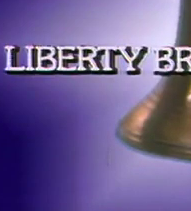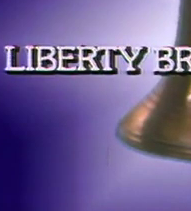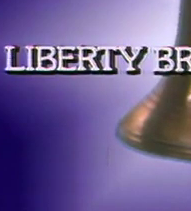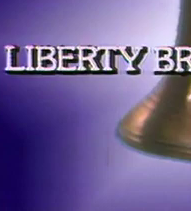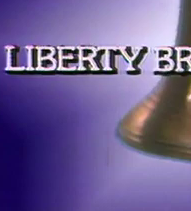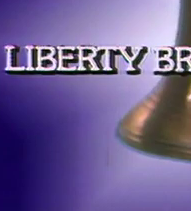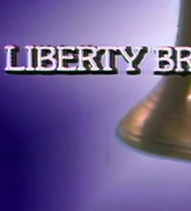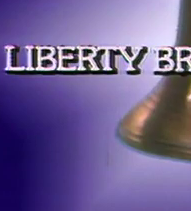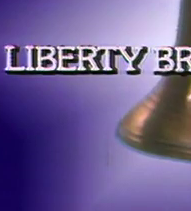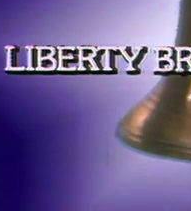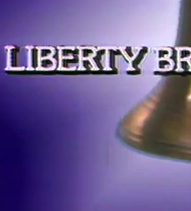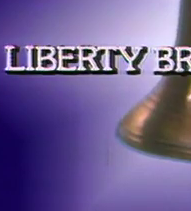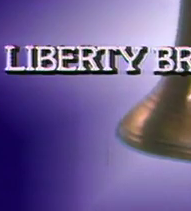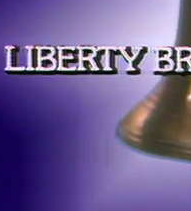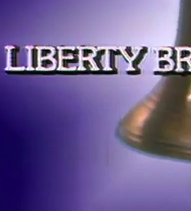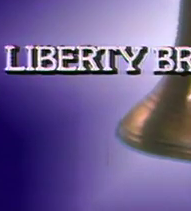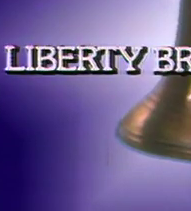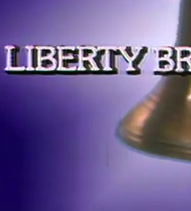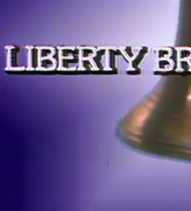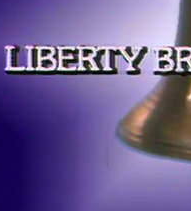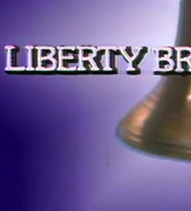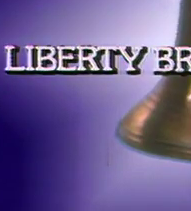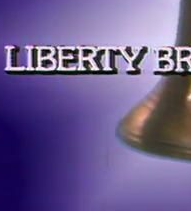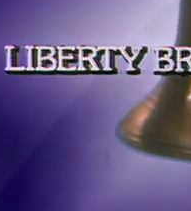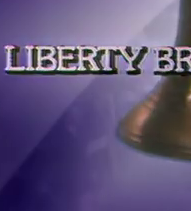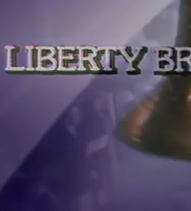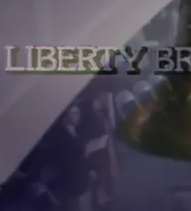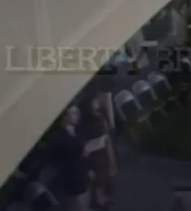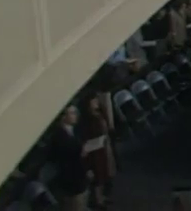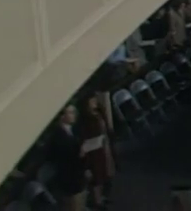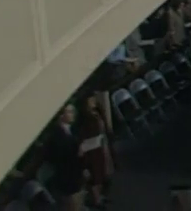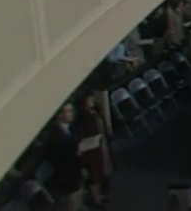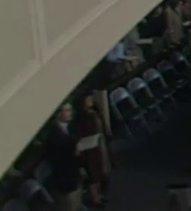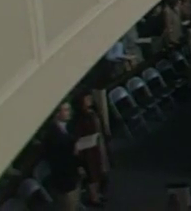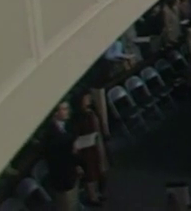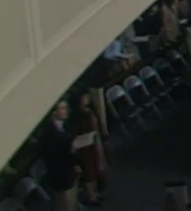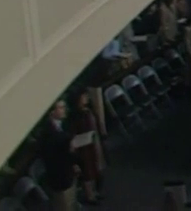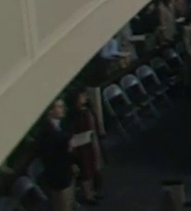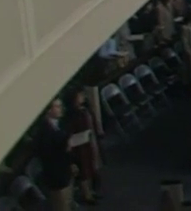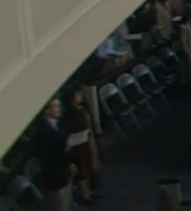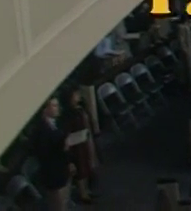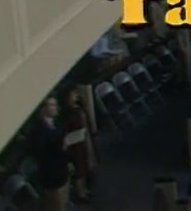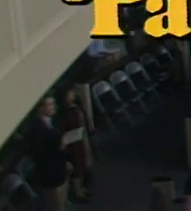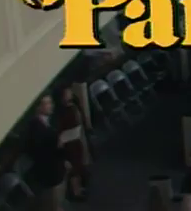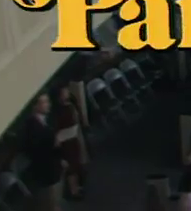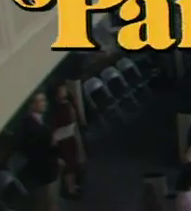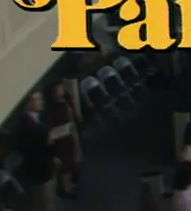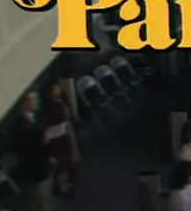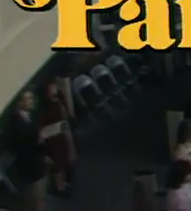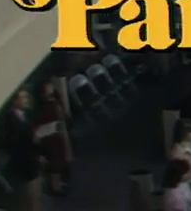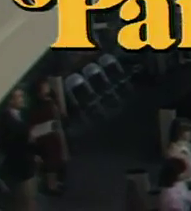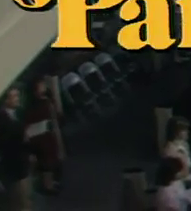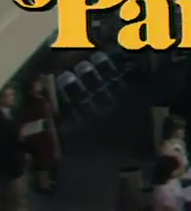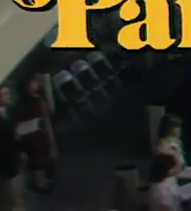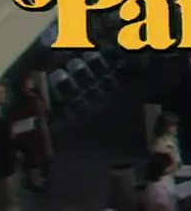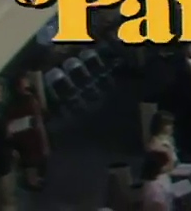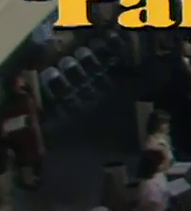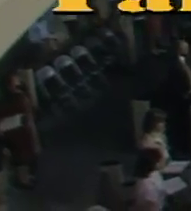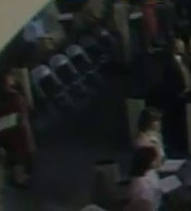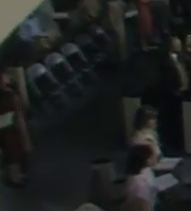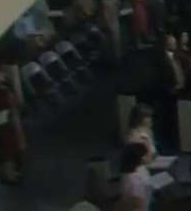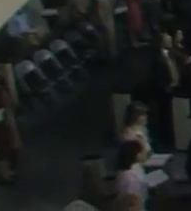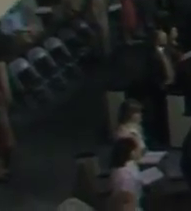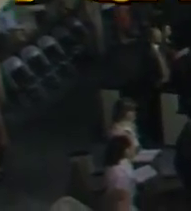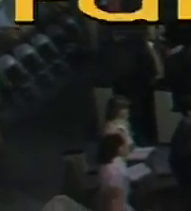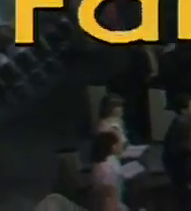From the auditorium of the Thomas Road Baptist Church in Lynchburg, Virginia, the Faith Partners and Friends